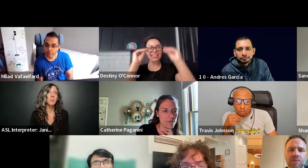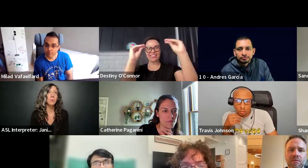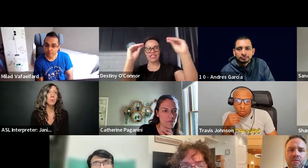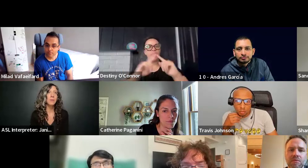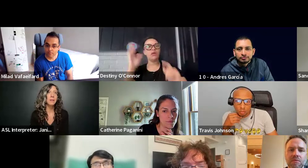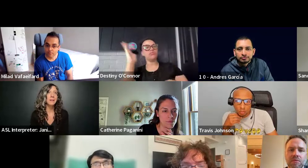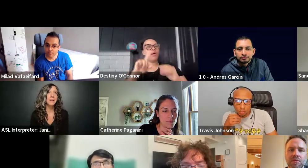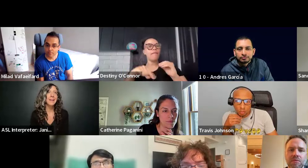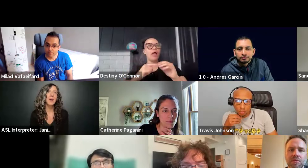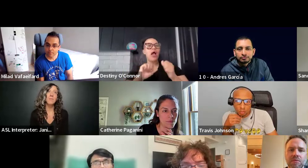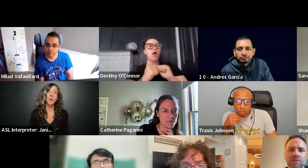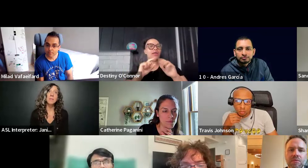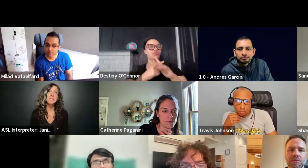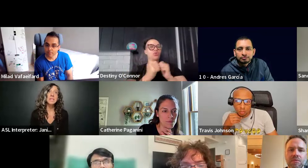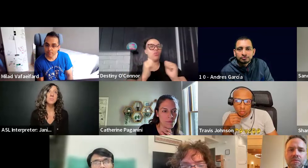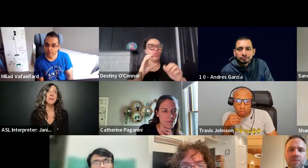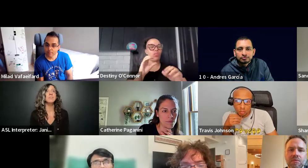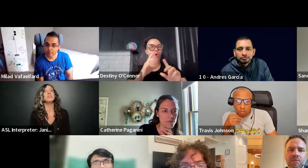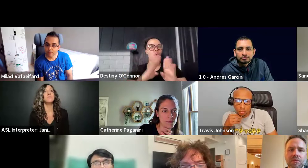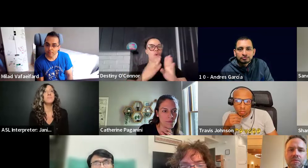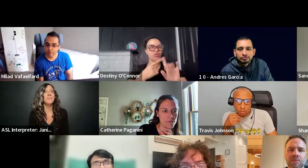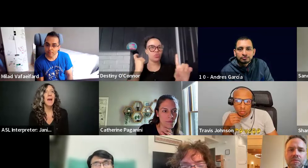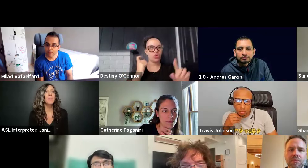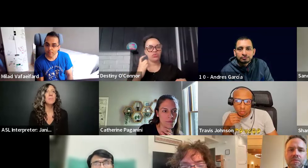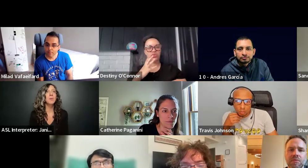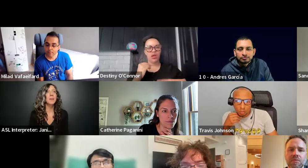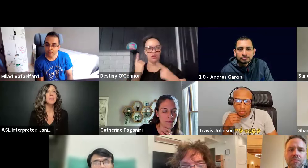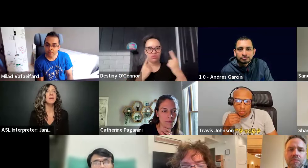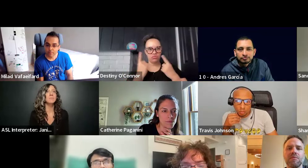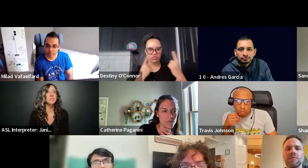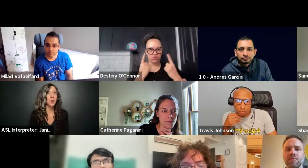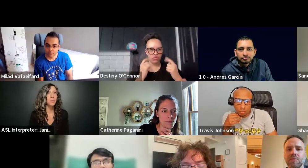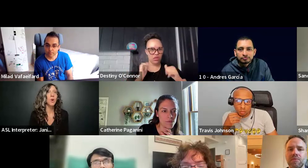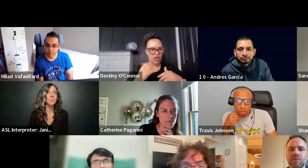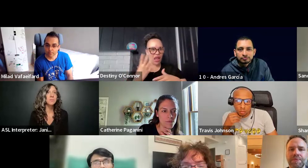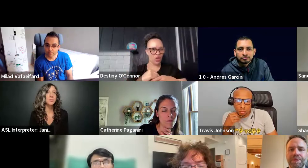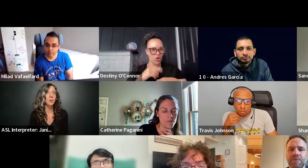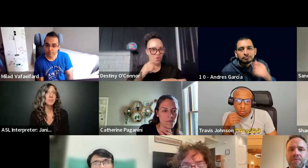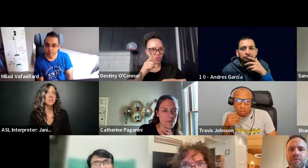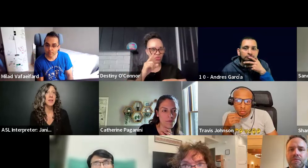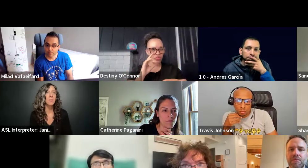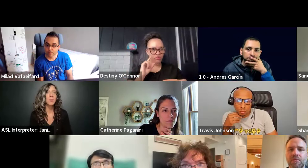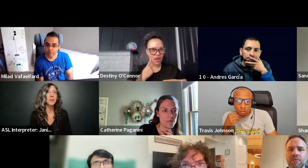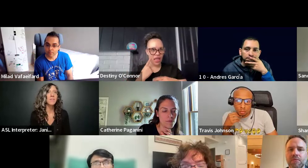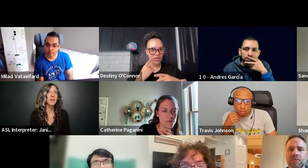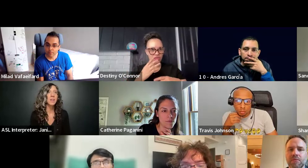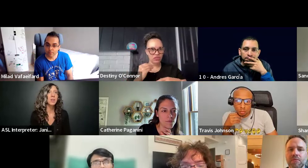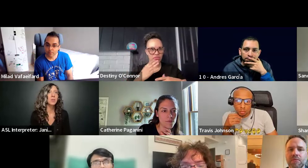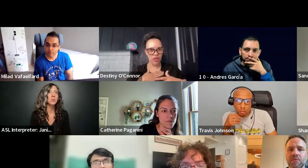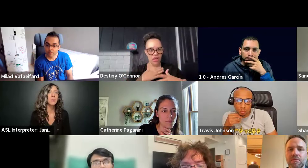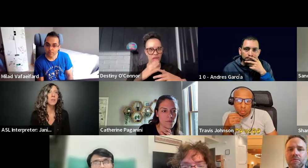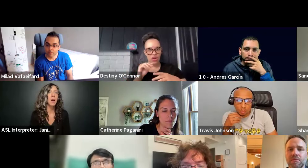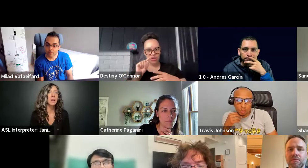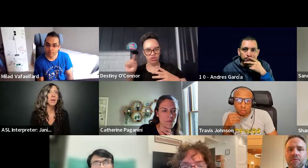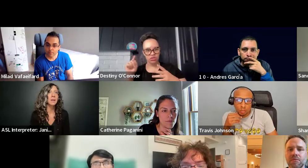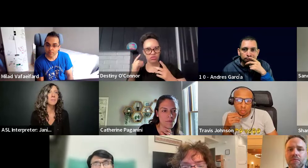people not formally teach, but how people can, um, start with open source. And I'm wondering if I could